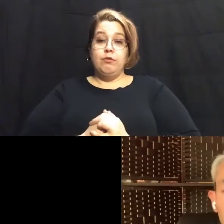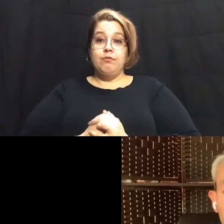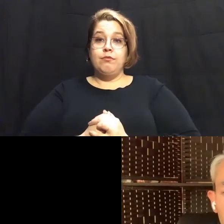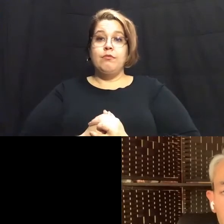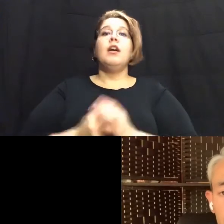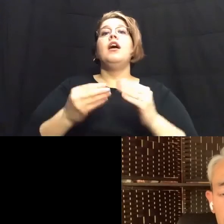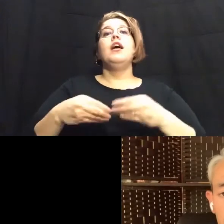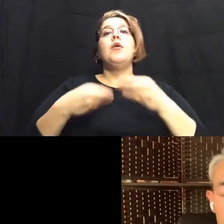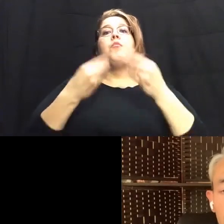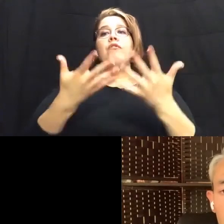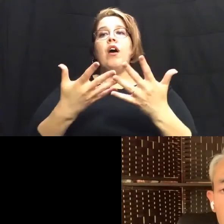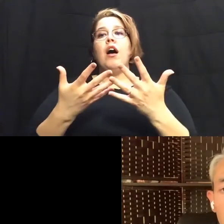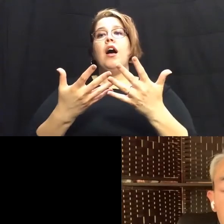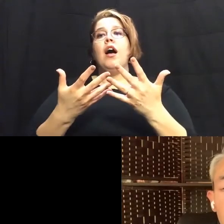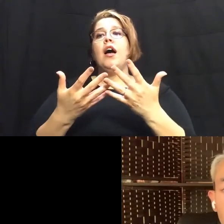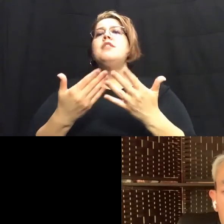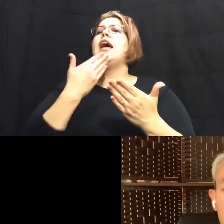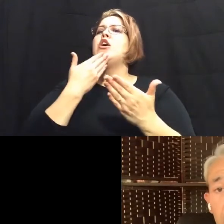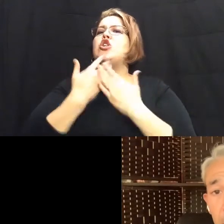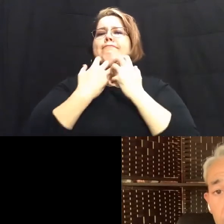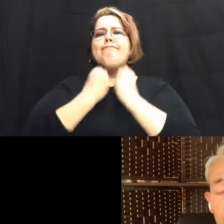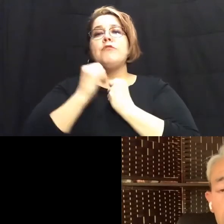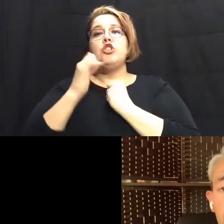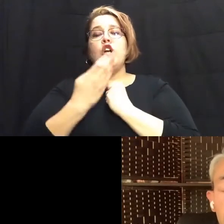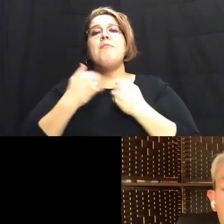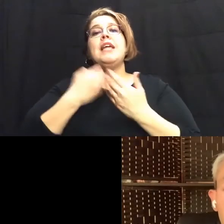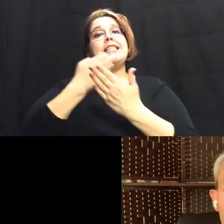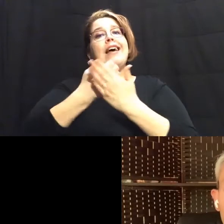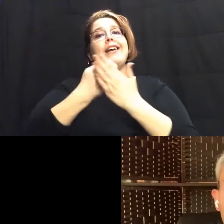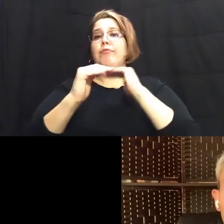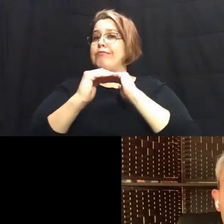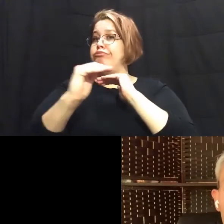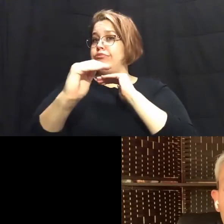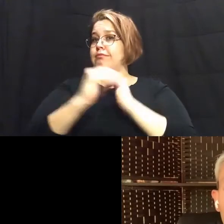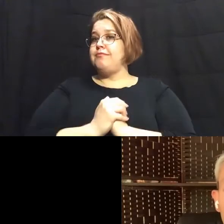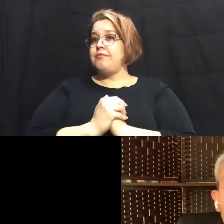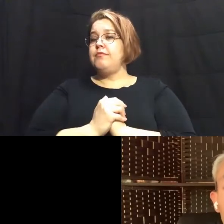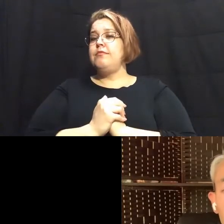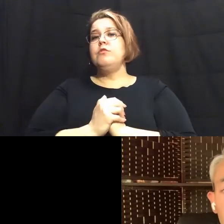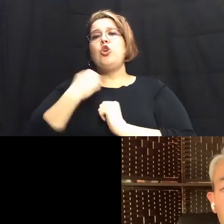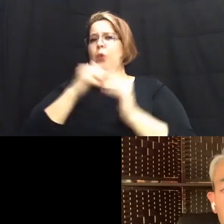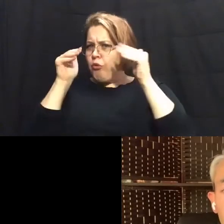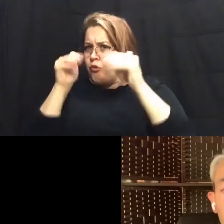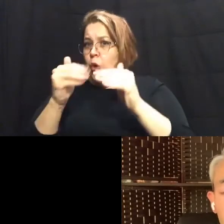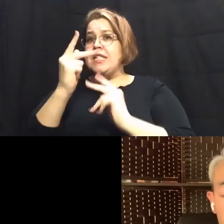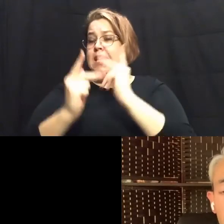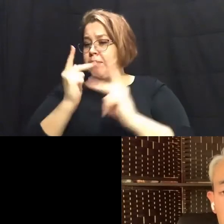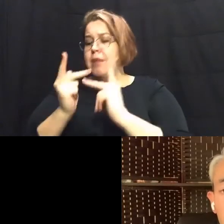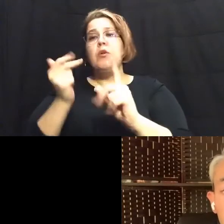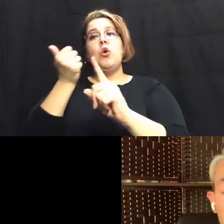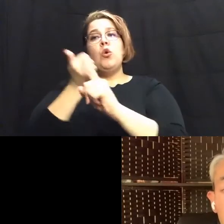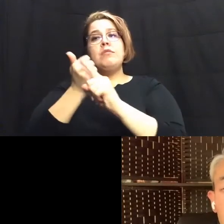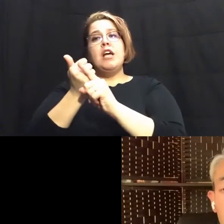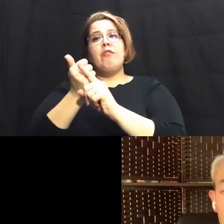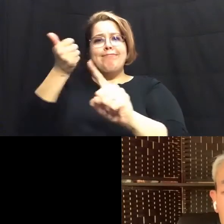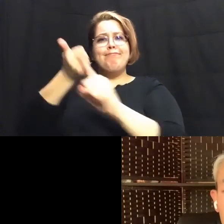them a a meaningful job with economic mobility so we are targeting folks who have been uh who have been affected